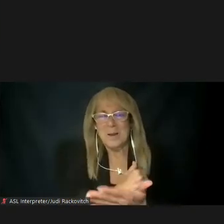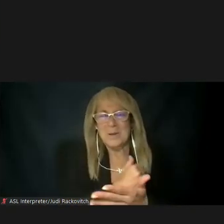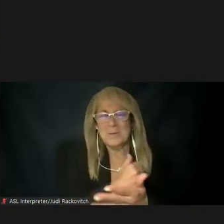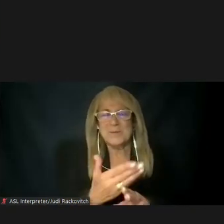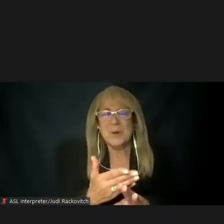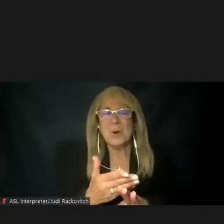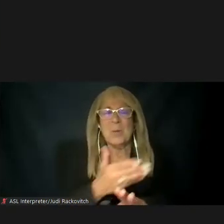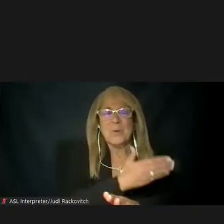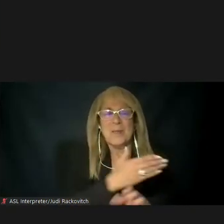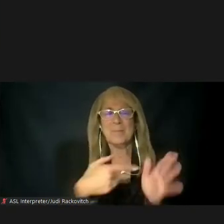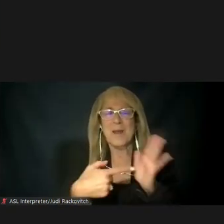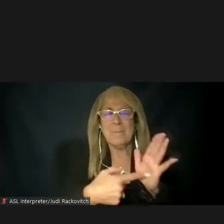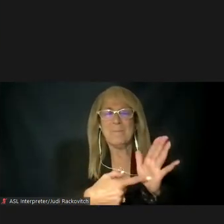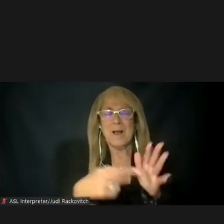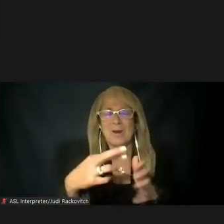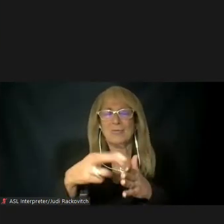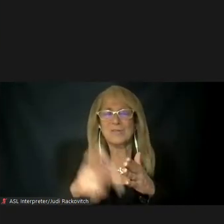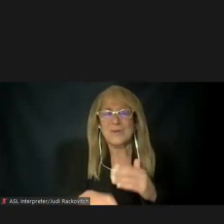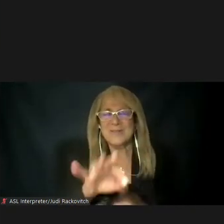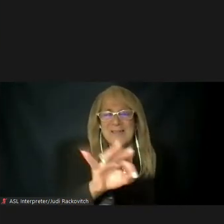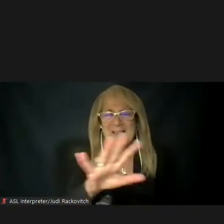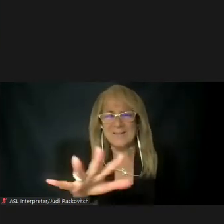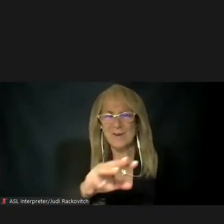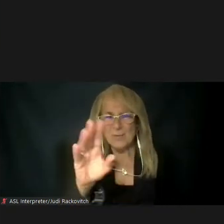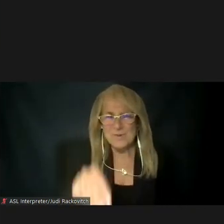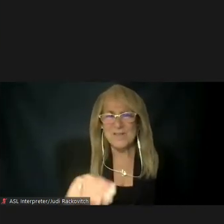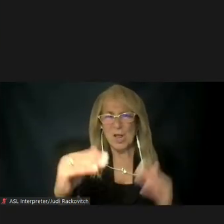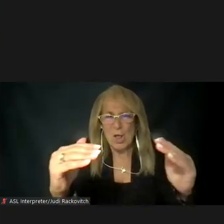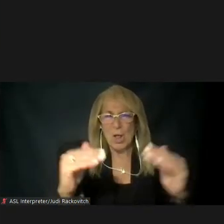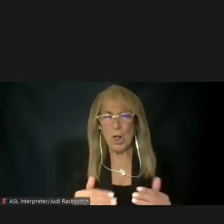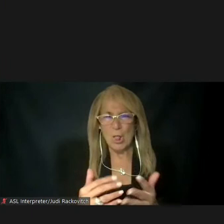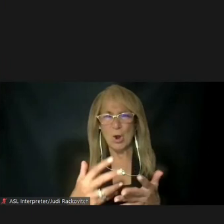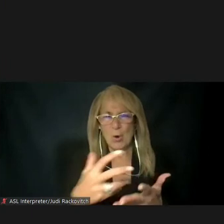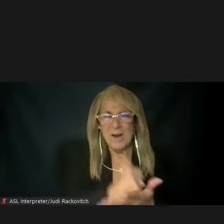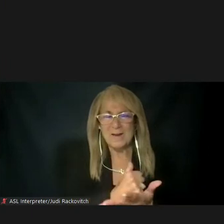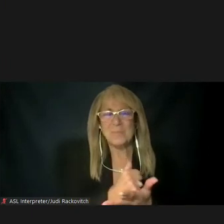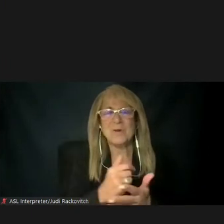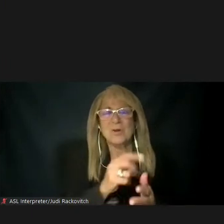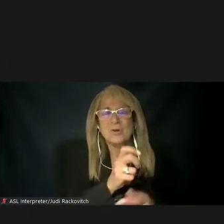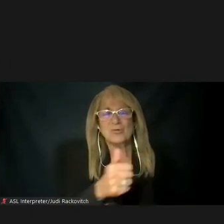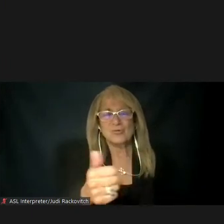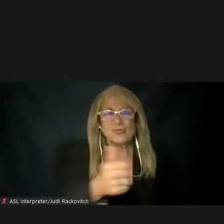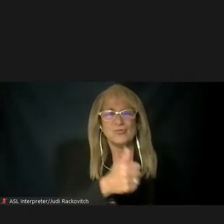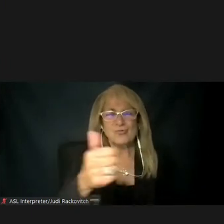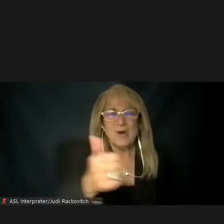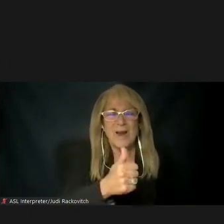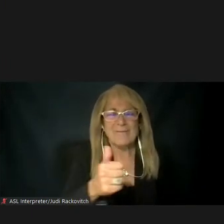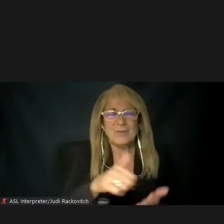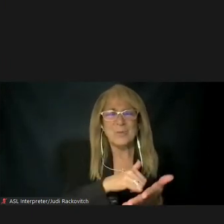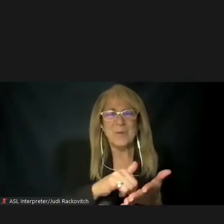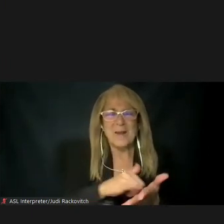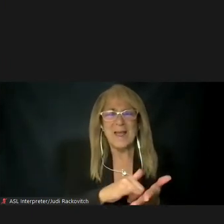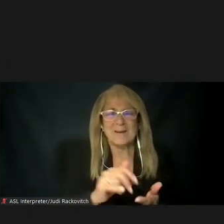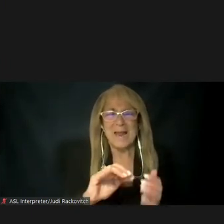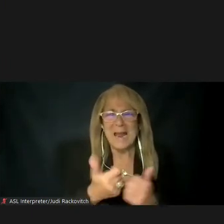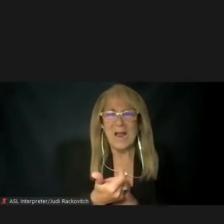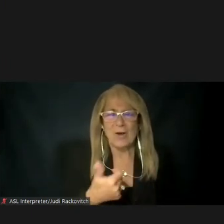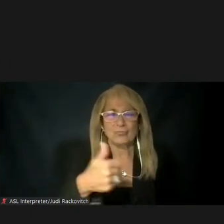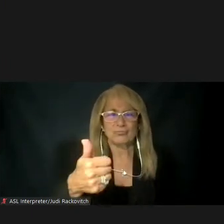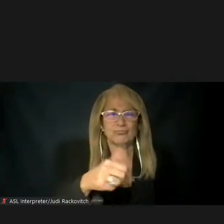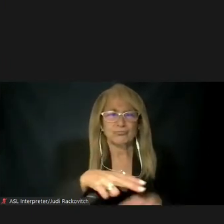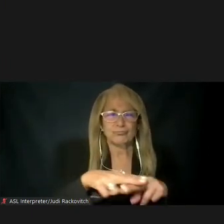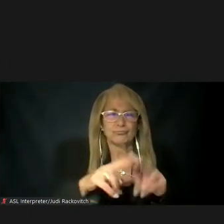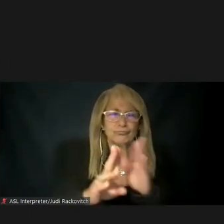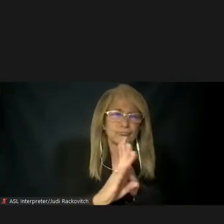results, 95% of low-income individuals travel to Manhattan Central Business District by transit, and 5% by vehicle in the morning peak period.